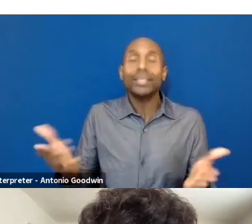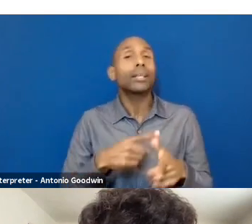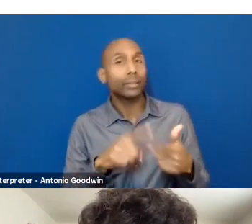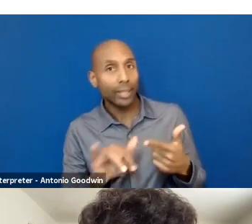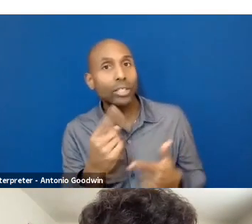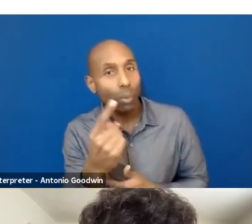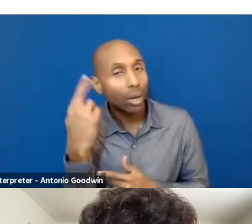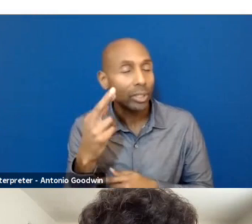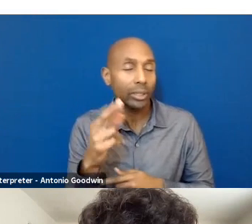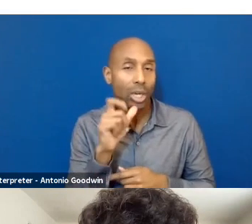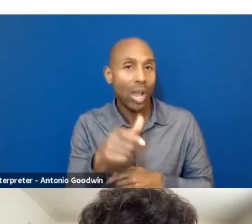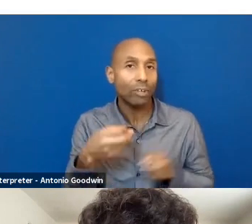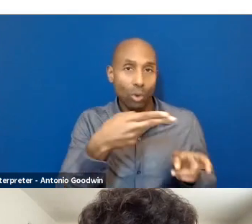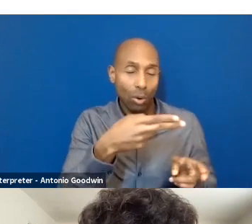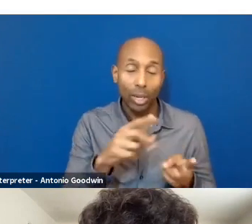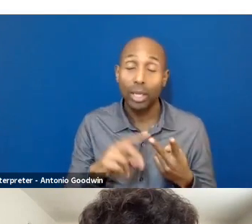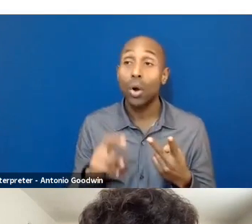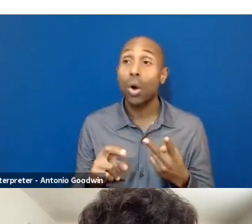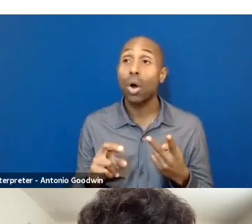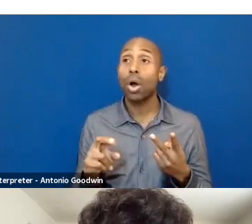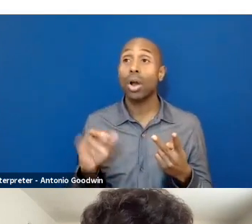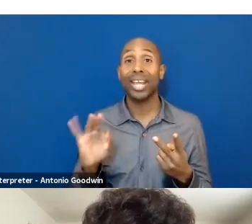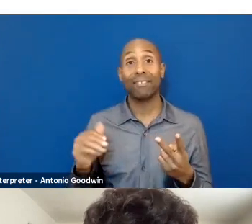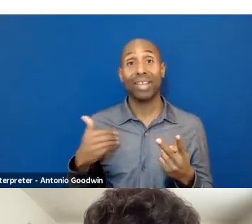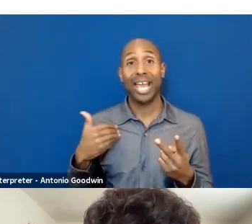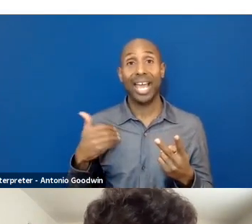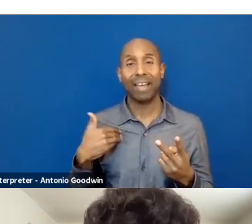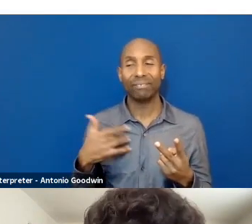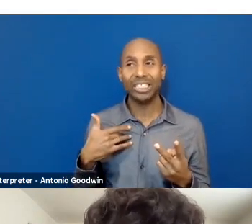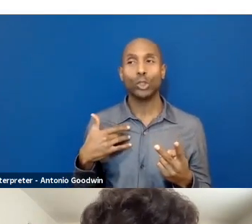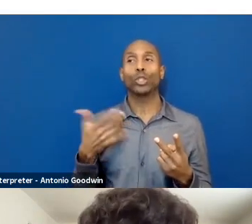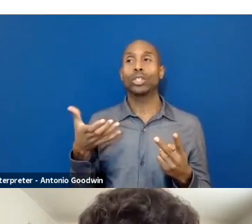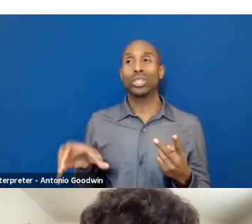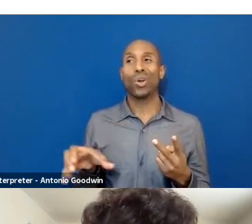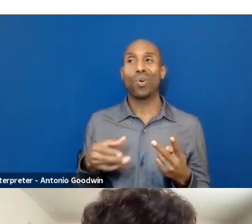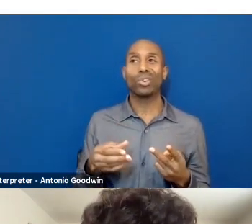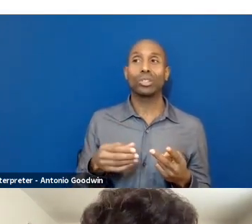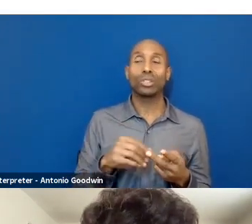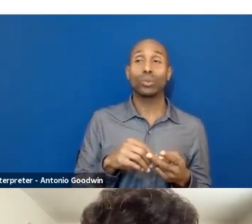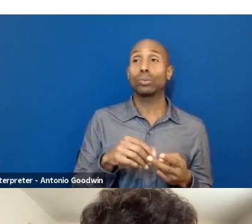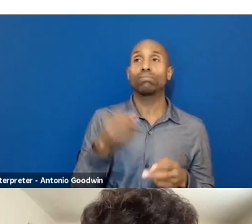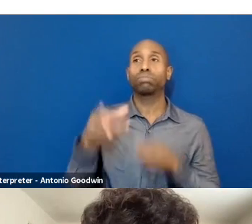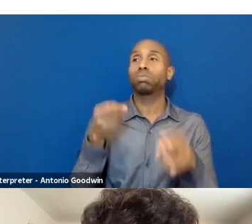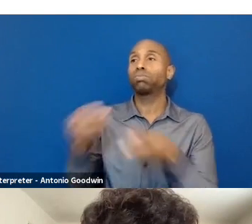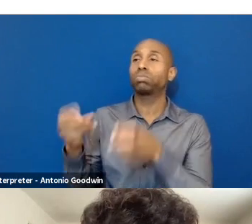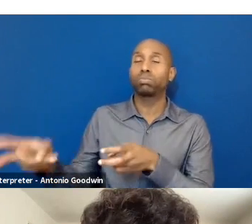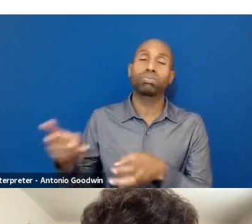contributing to landfills, which are normally in brown and black communities. The incentive is that you are not adding